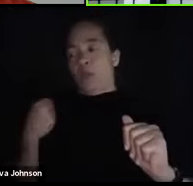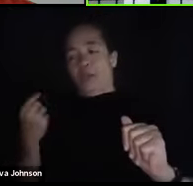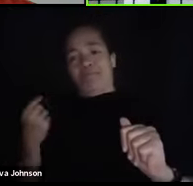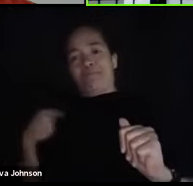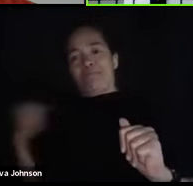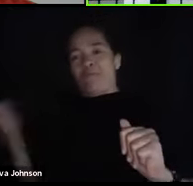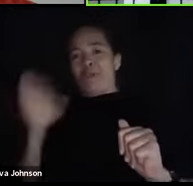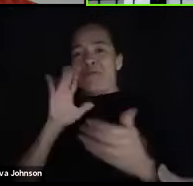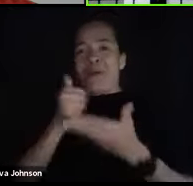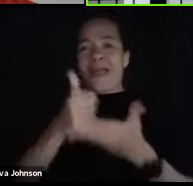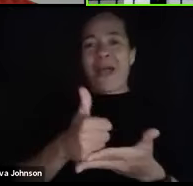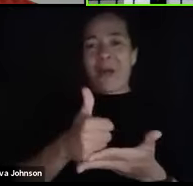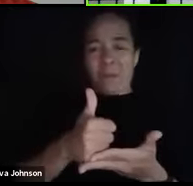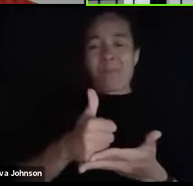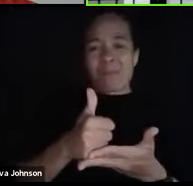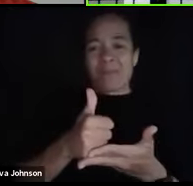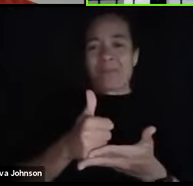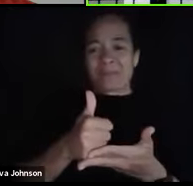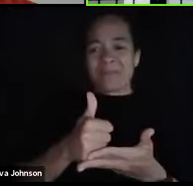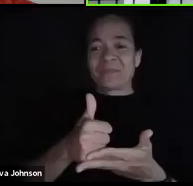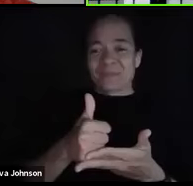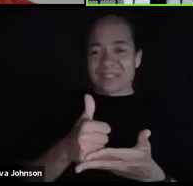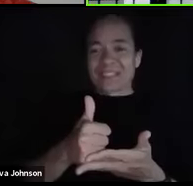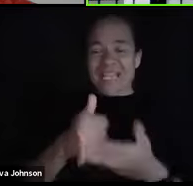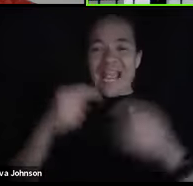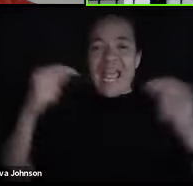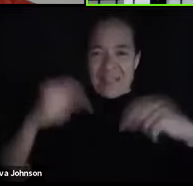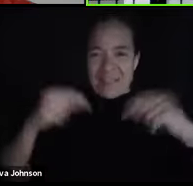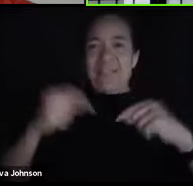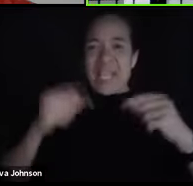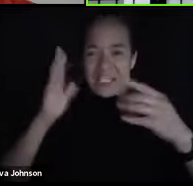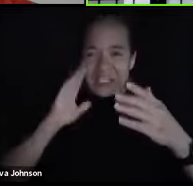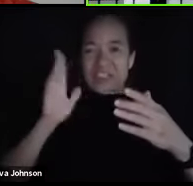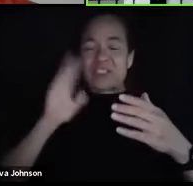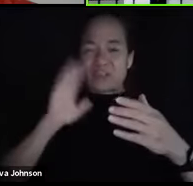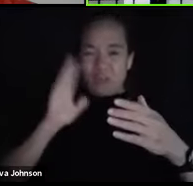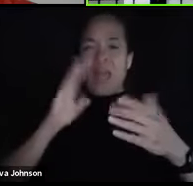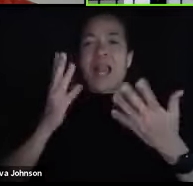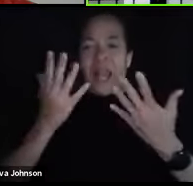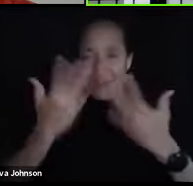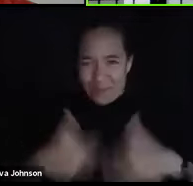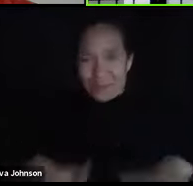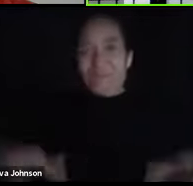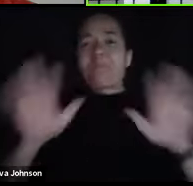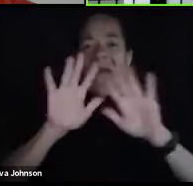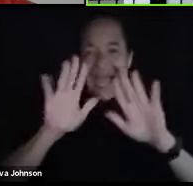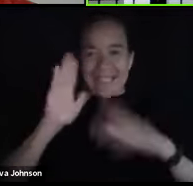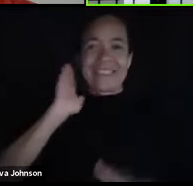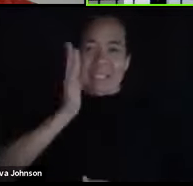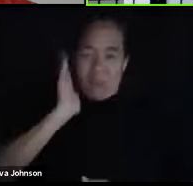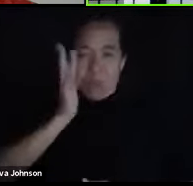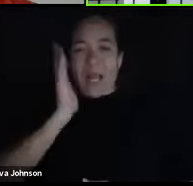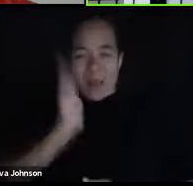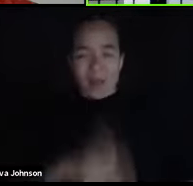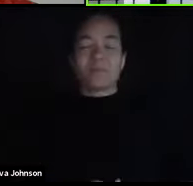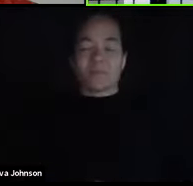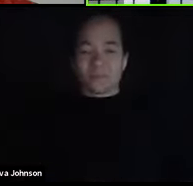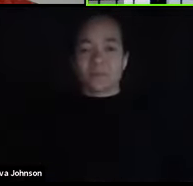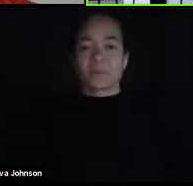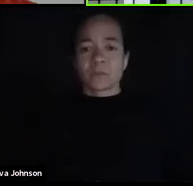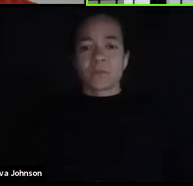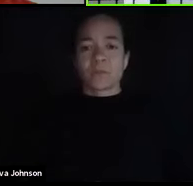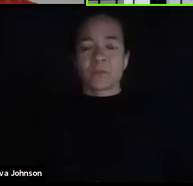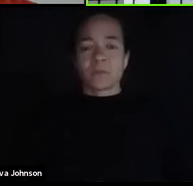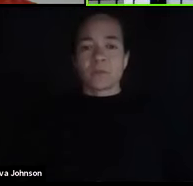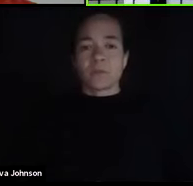help you, and we'll give, we will, this too shall pass, as the saying goes, as the proverb says. So